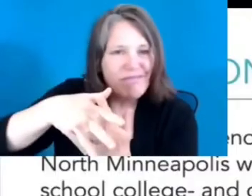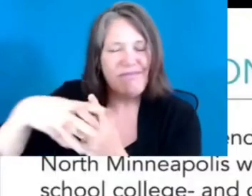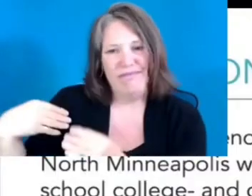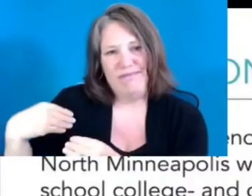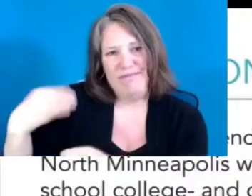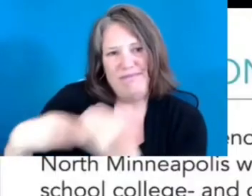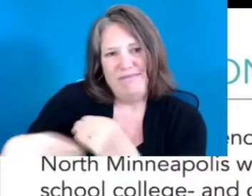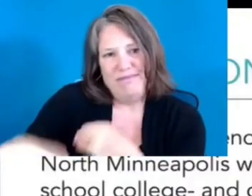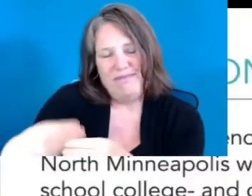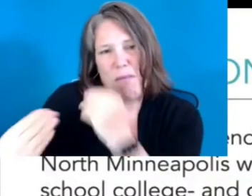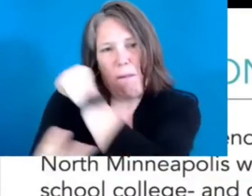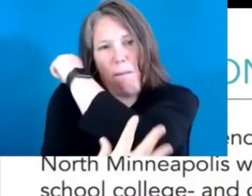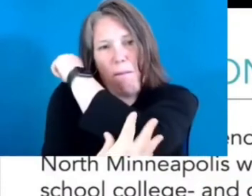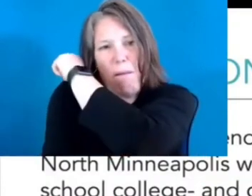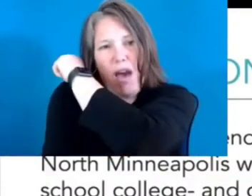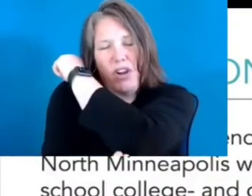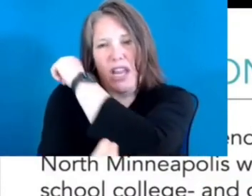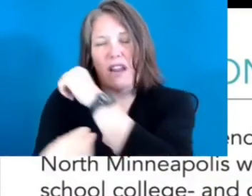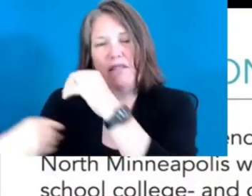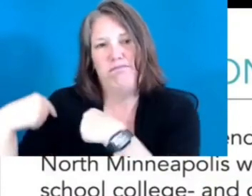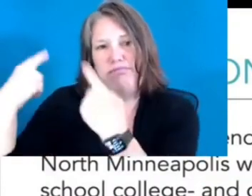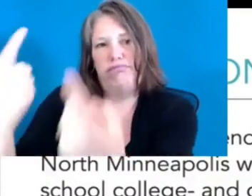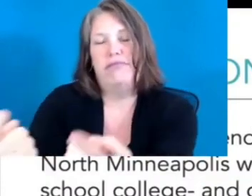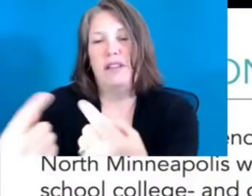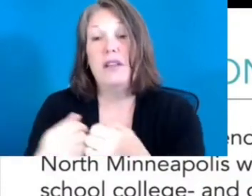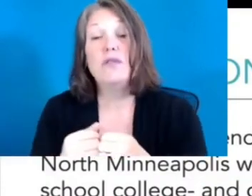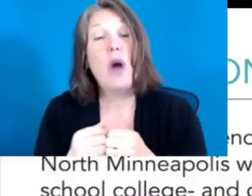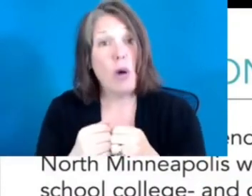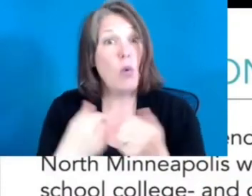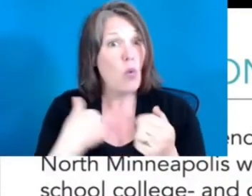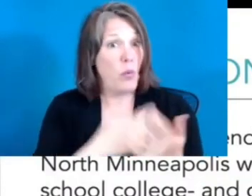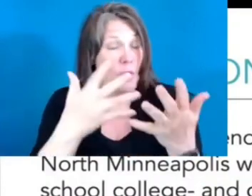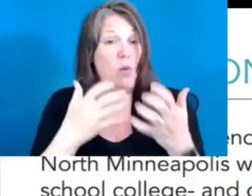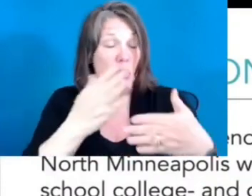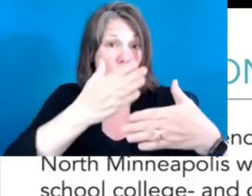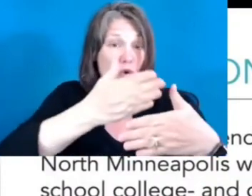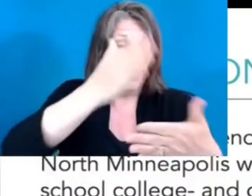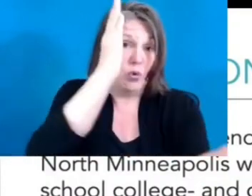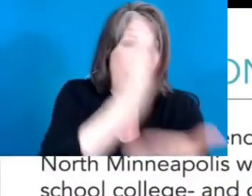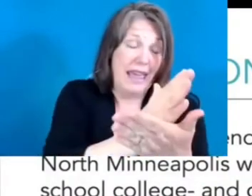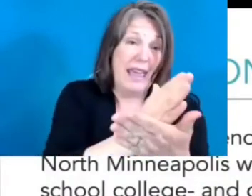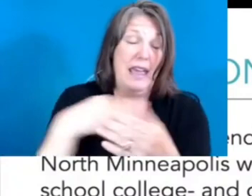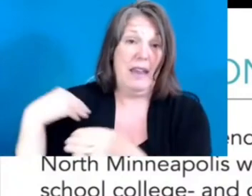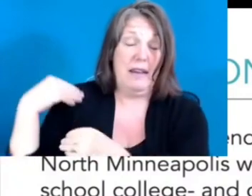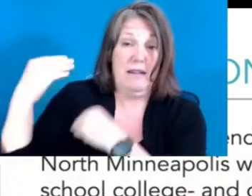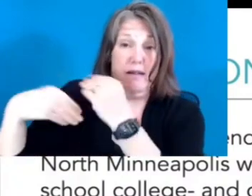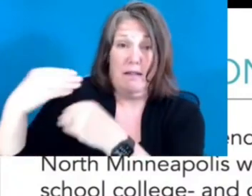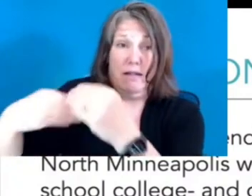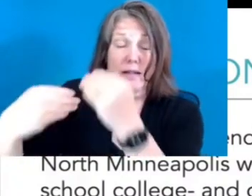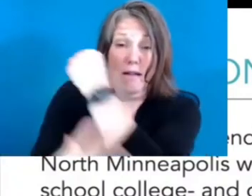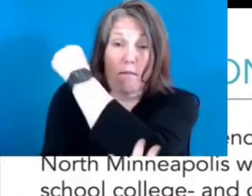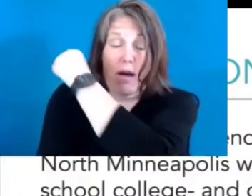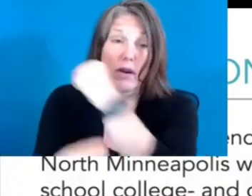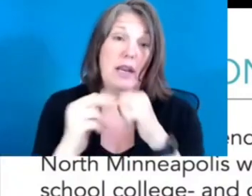poverty. So the mission of the Northside Achievement Zone is to end multigenerational poverty, building a culture of achievement in North